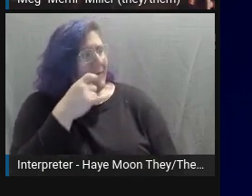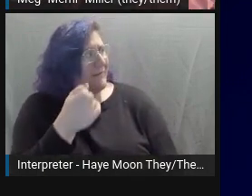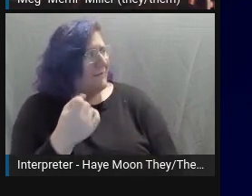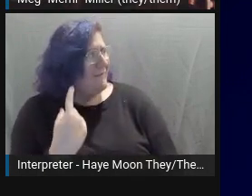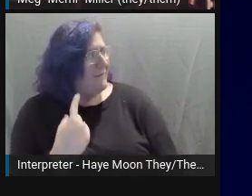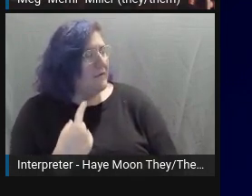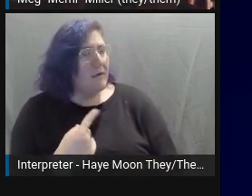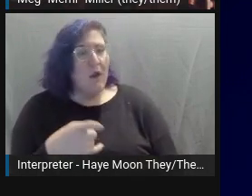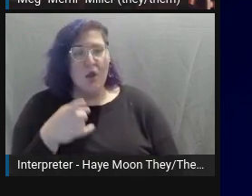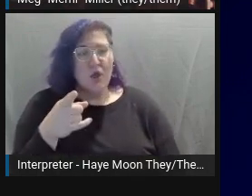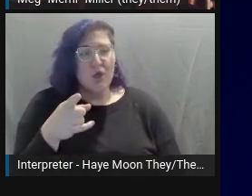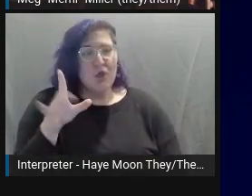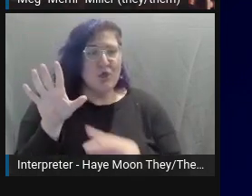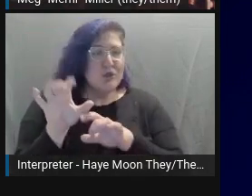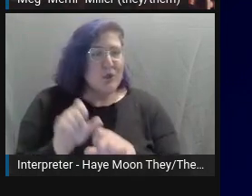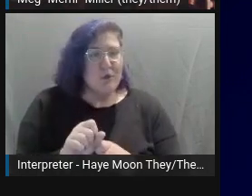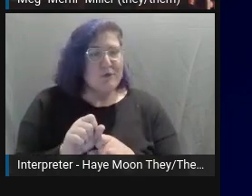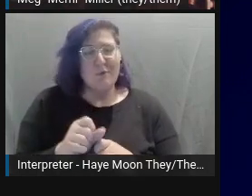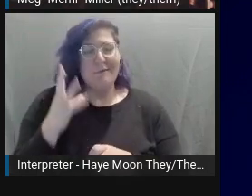the process of egg folding.